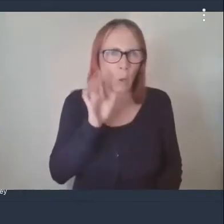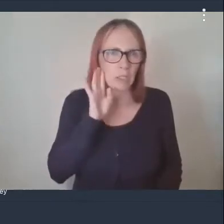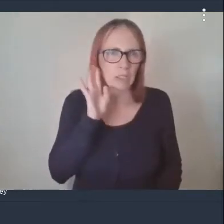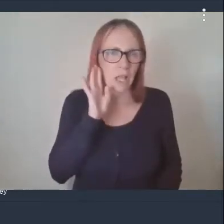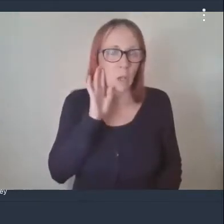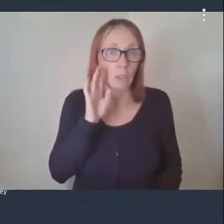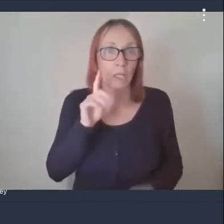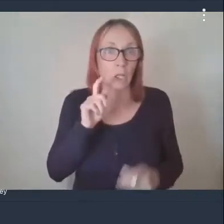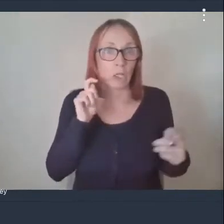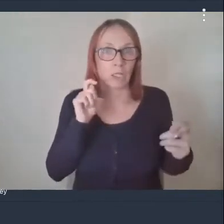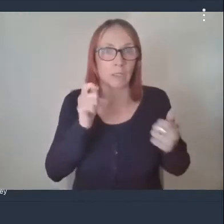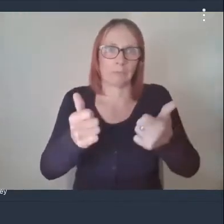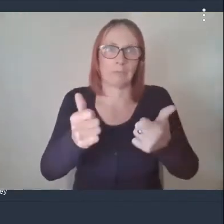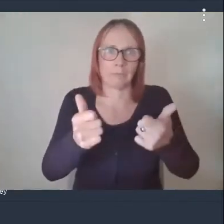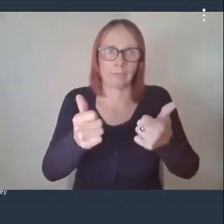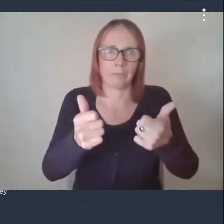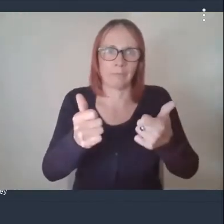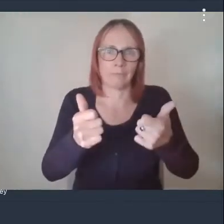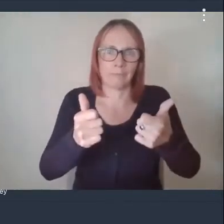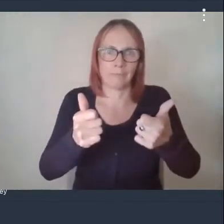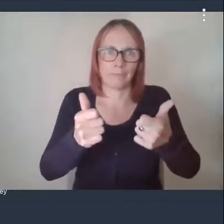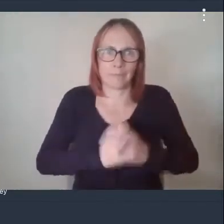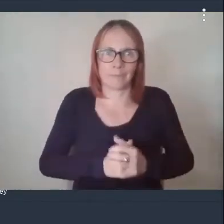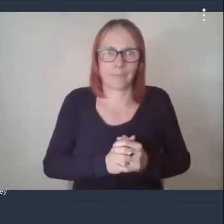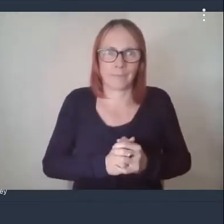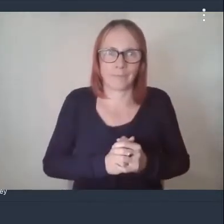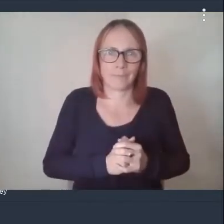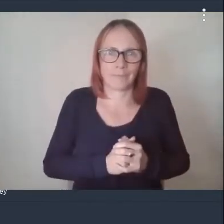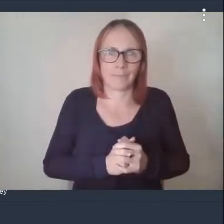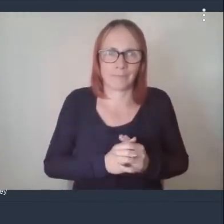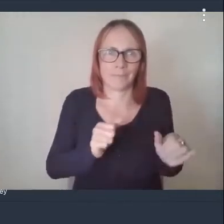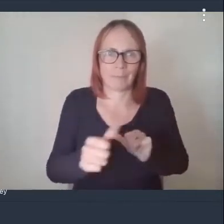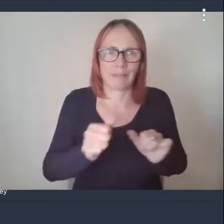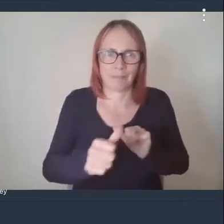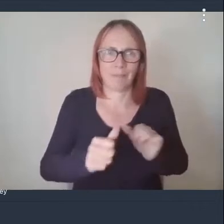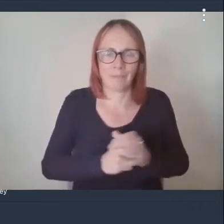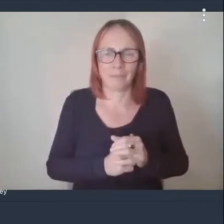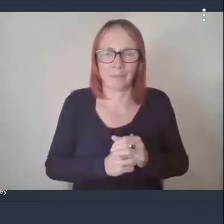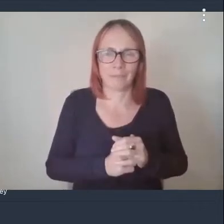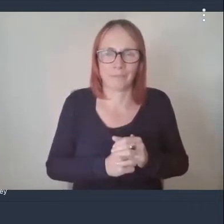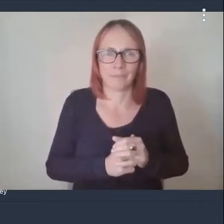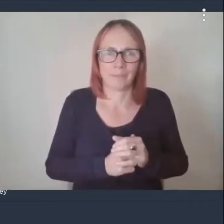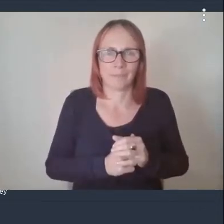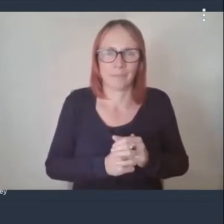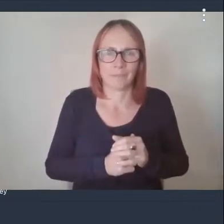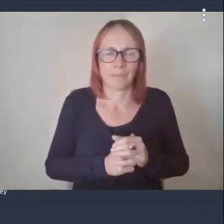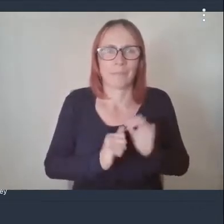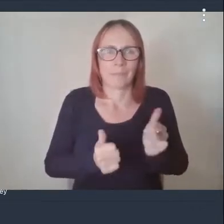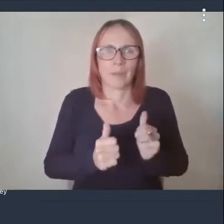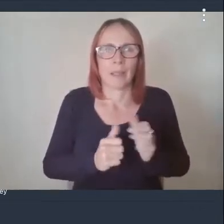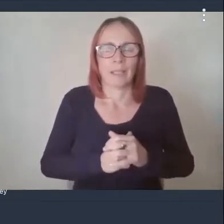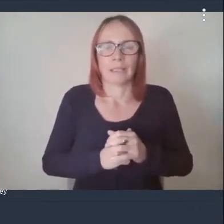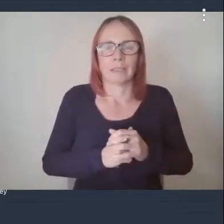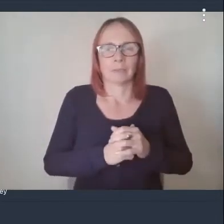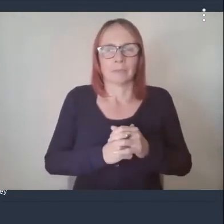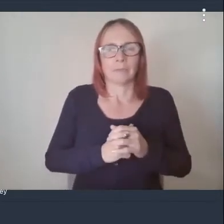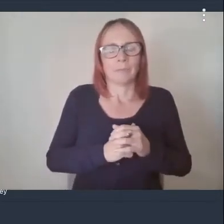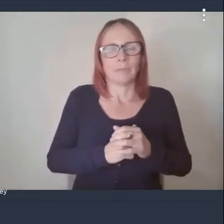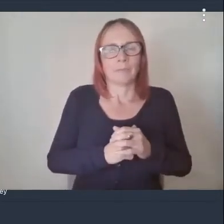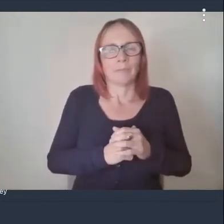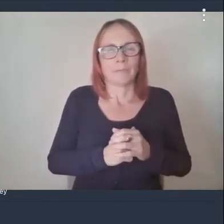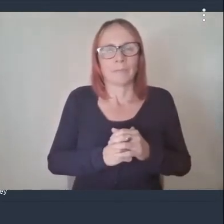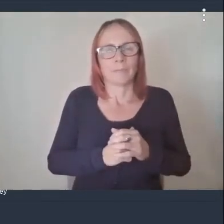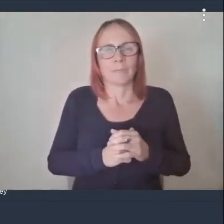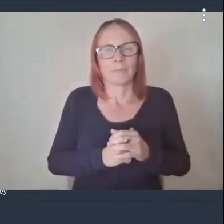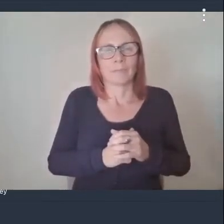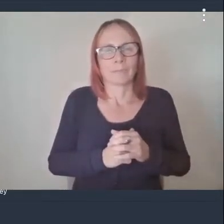is that better that's better yeah yeah i think it was picking up so so no what was i was